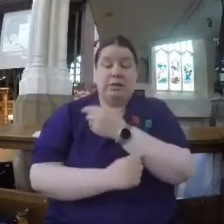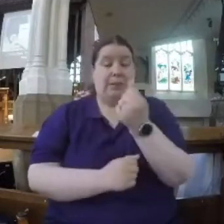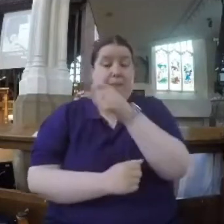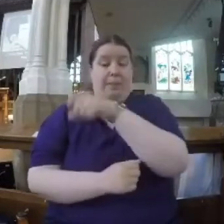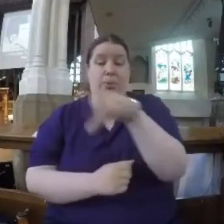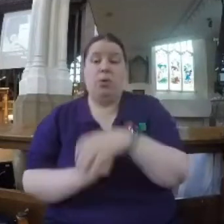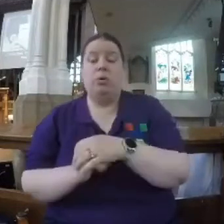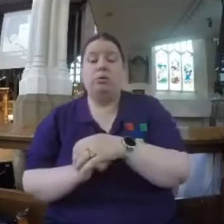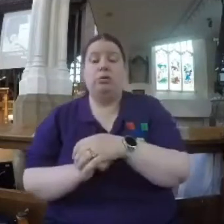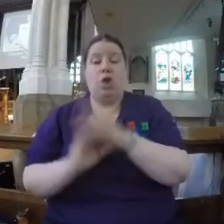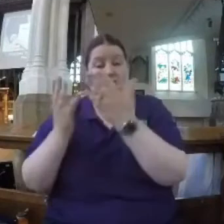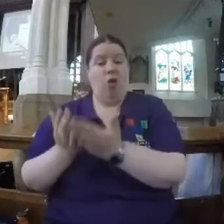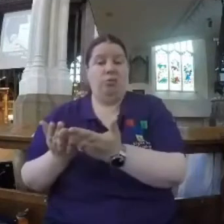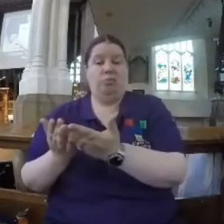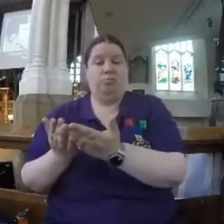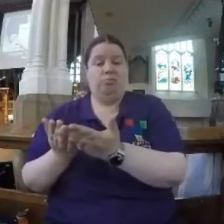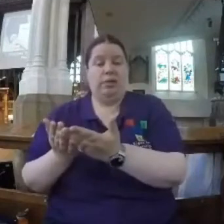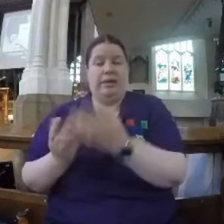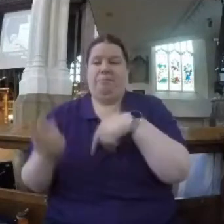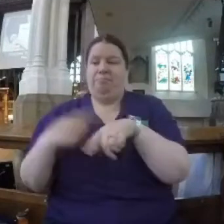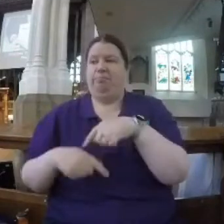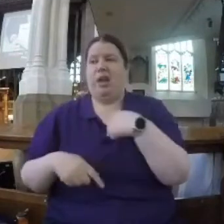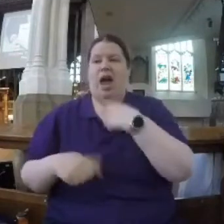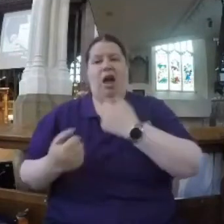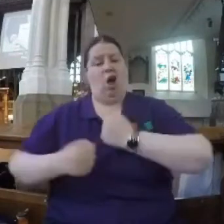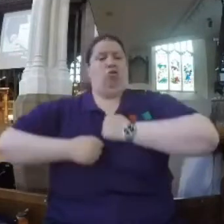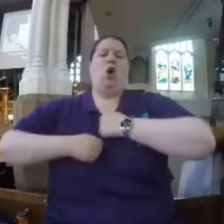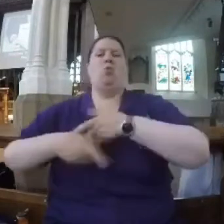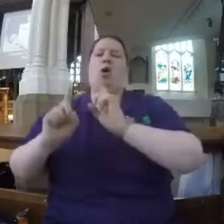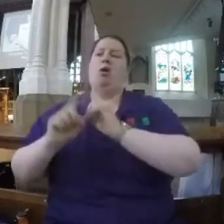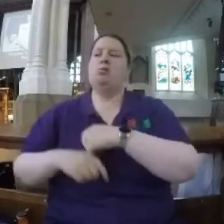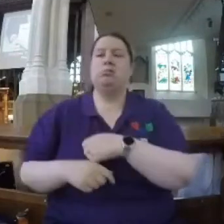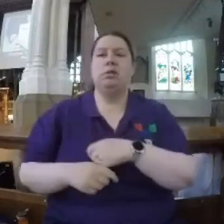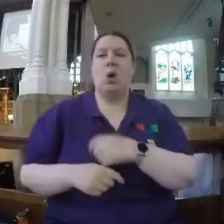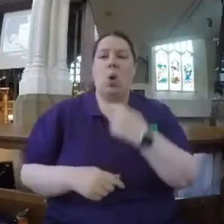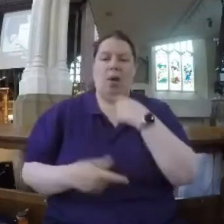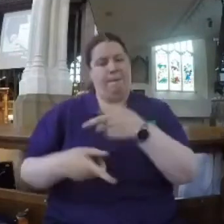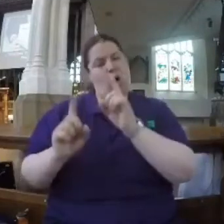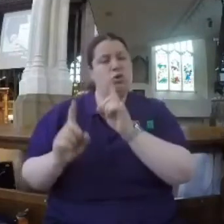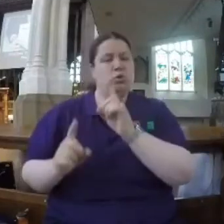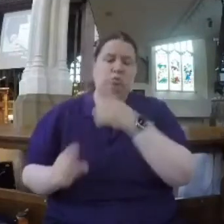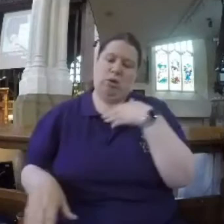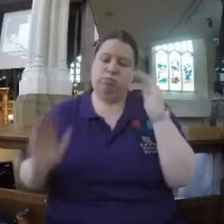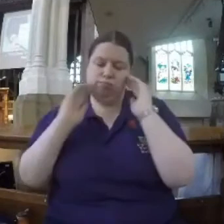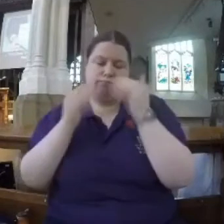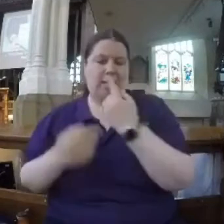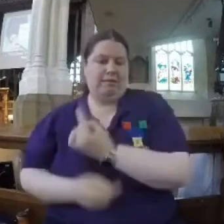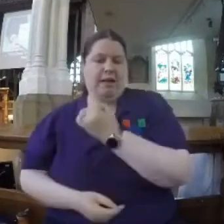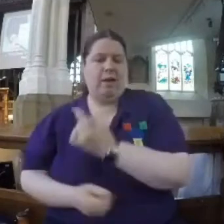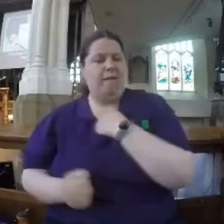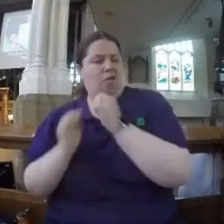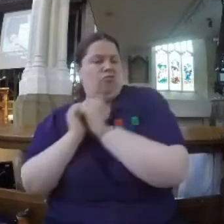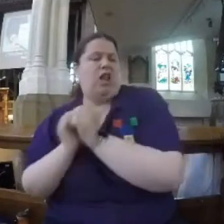We're our own boss. We'll do it our way. We'll live on our own terms. We'll have our own values.